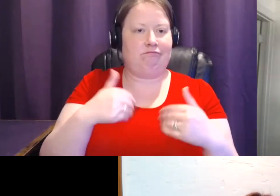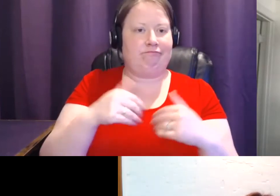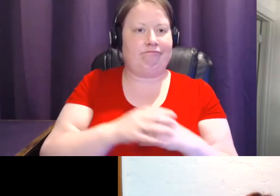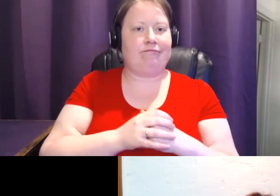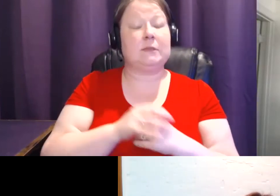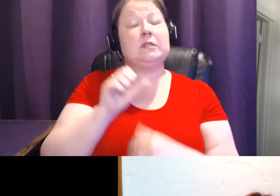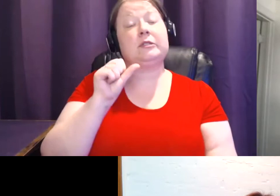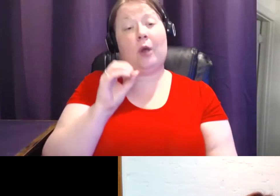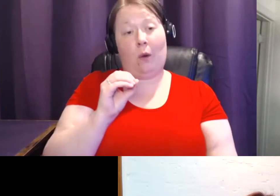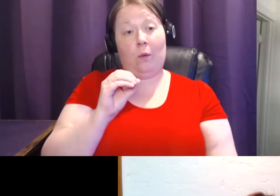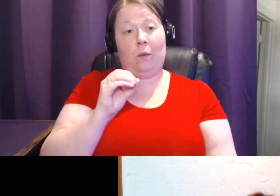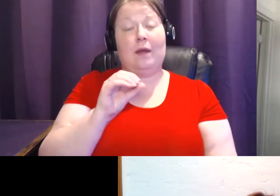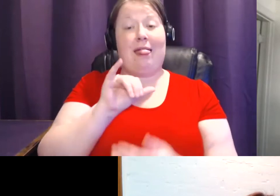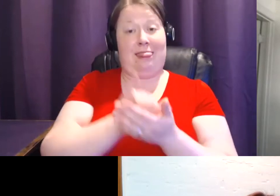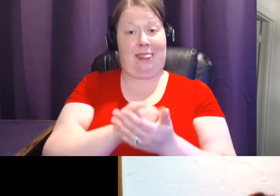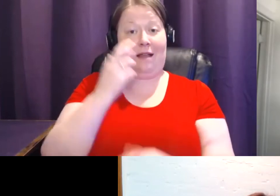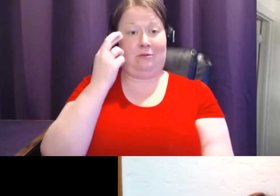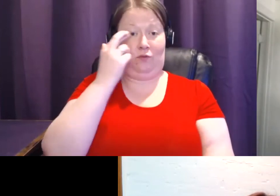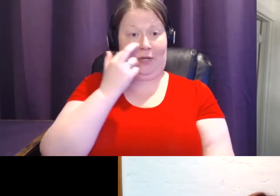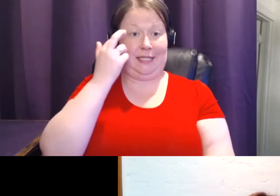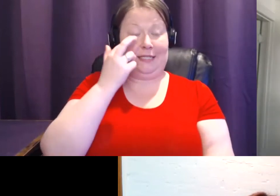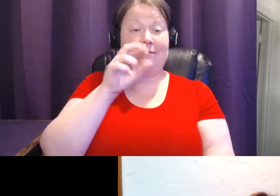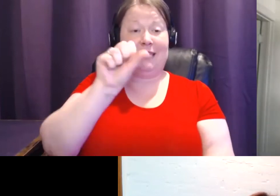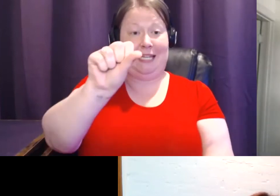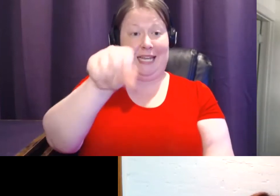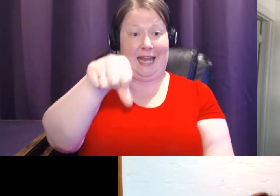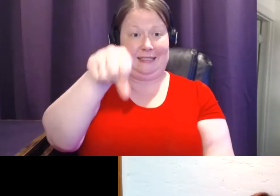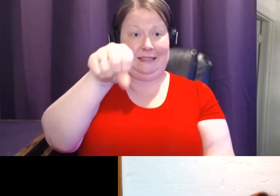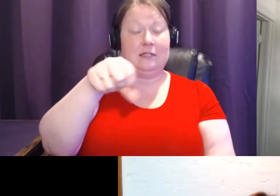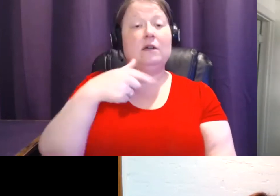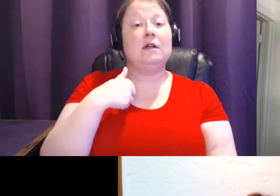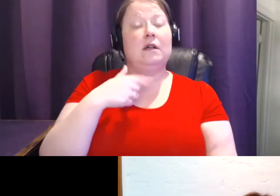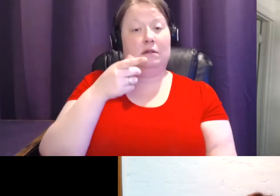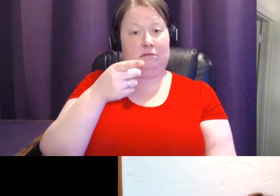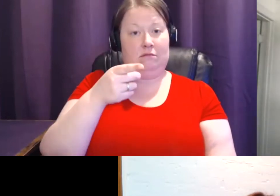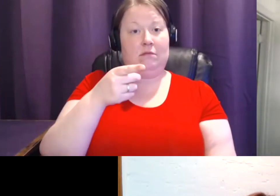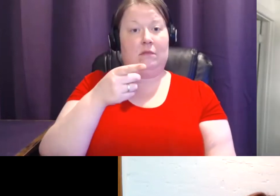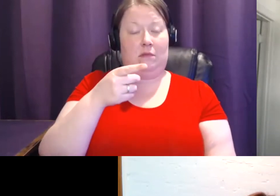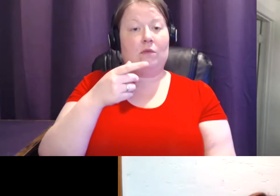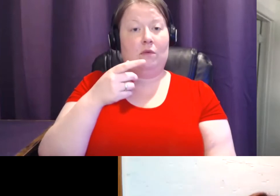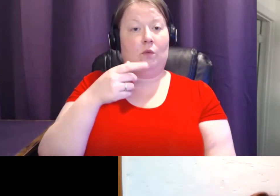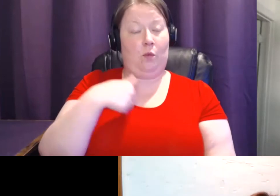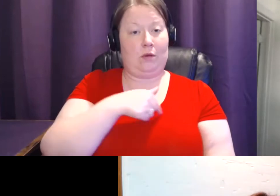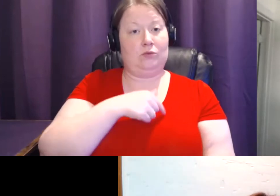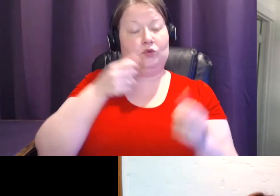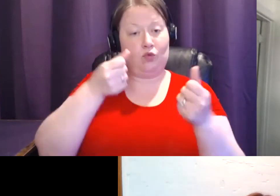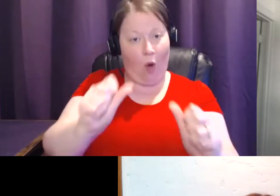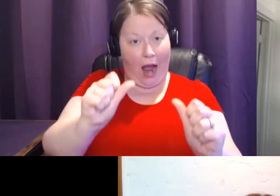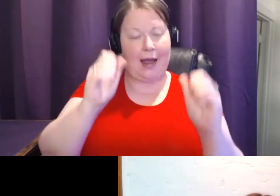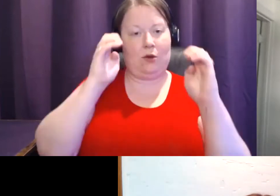that is why, yes, the Society of Breast Imaging is trying to educate women,